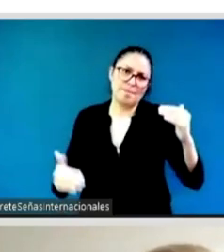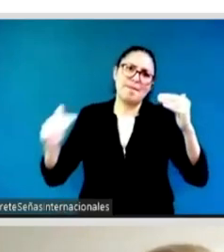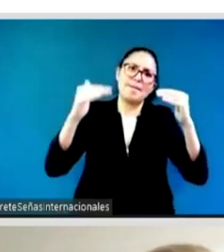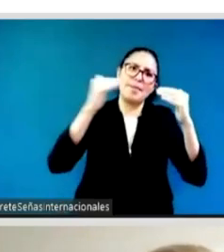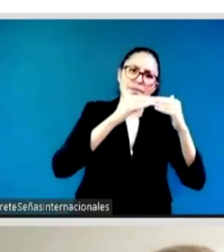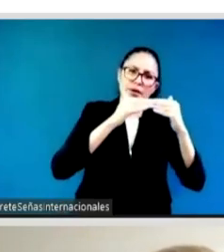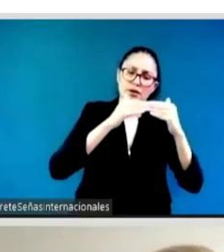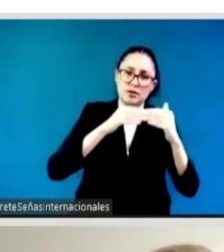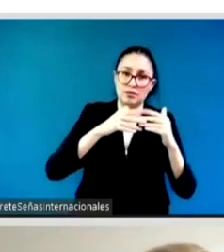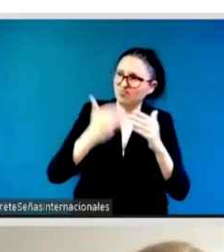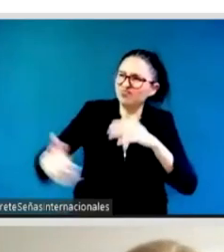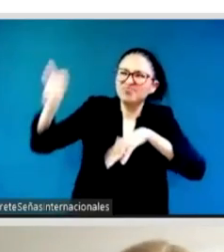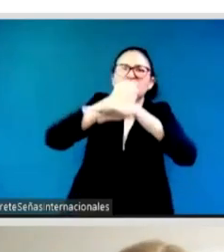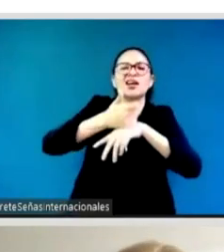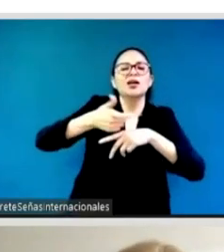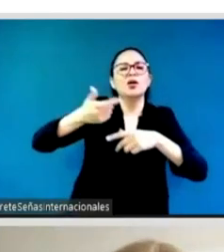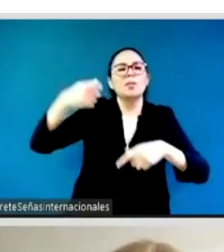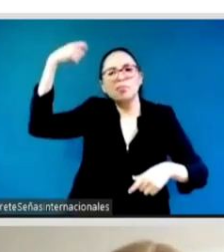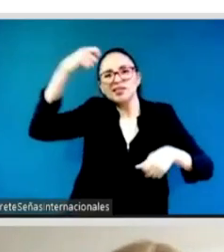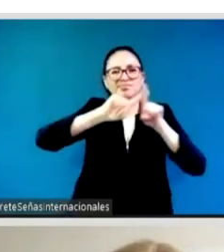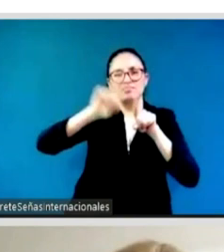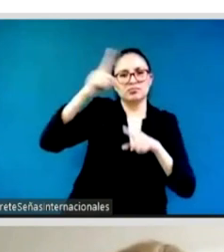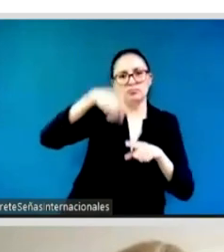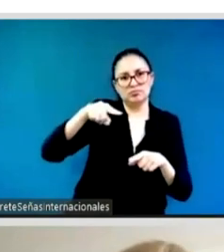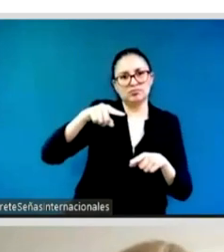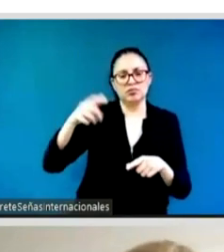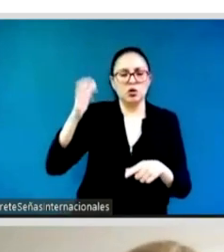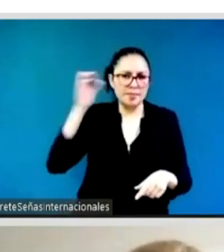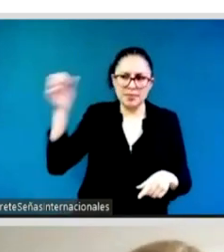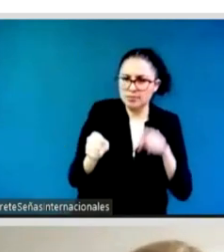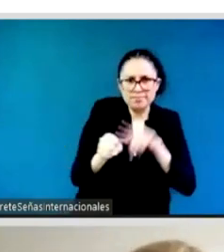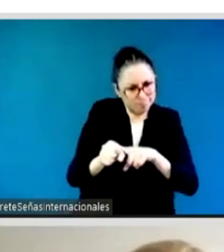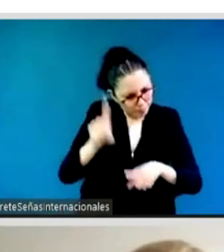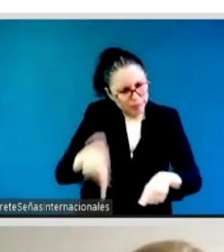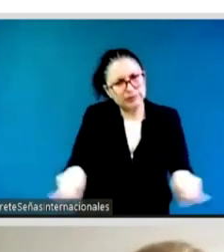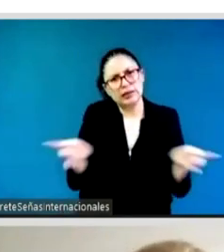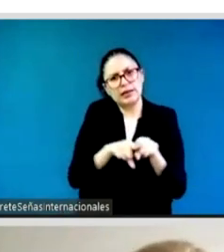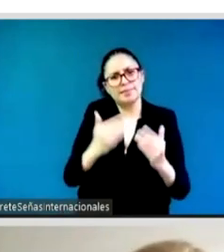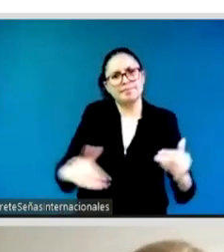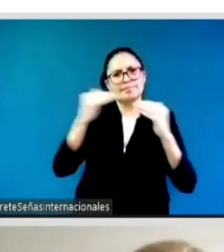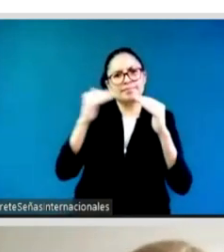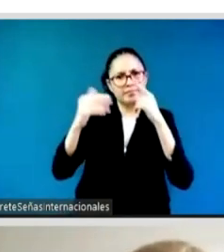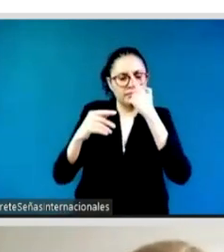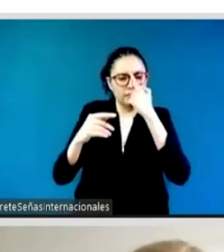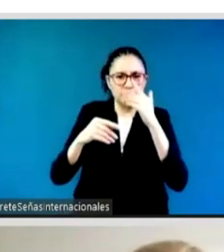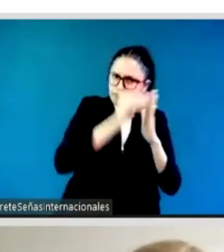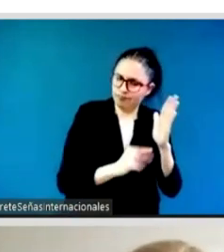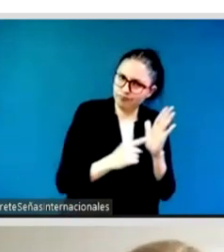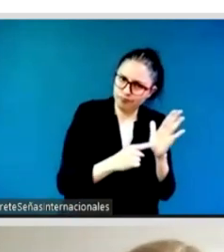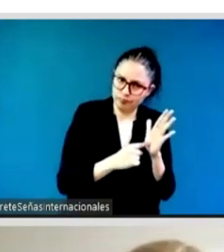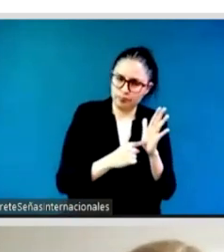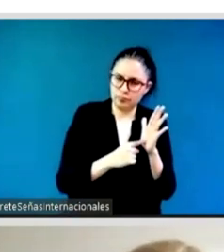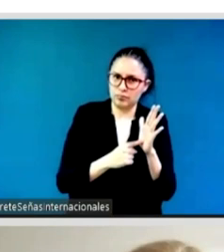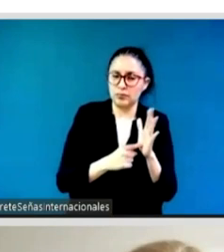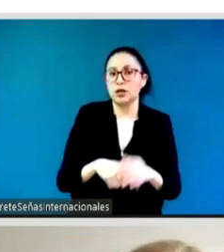parliamentarians for example have a requirement of 50 50 gender representation and each geopolitical group